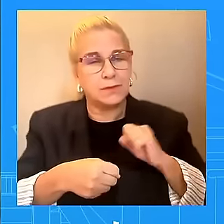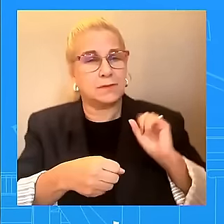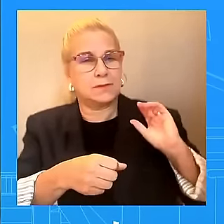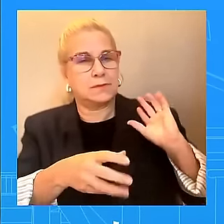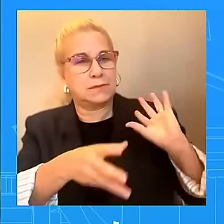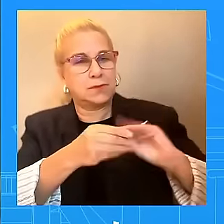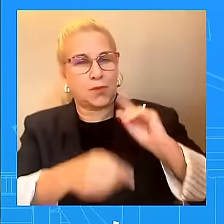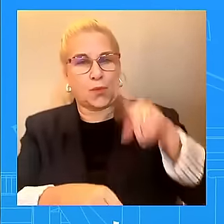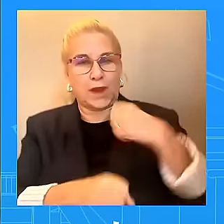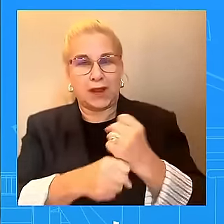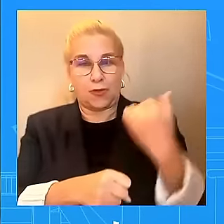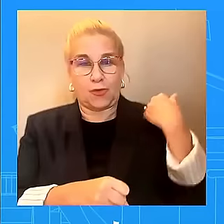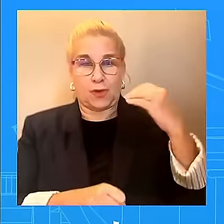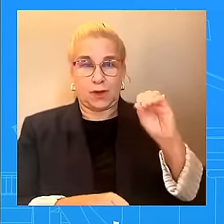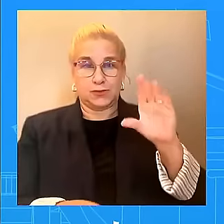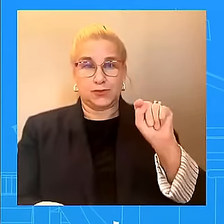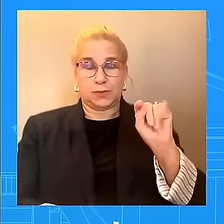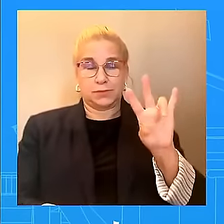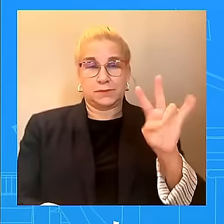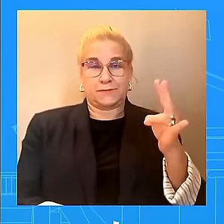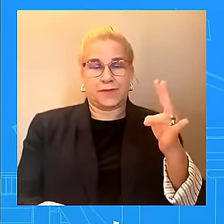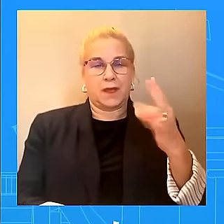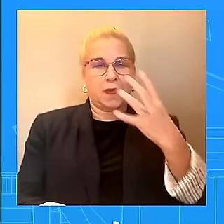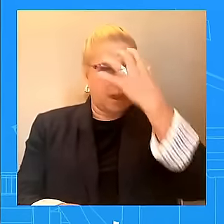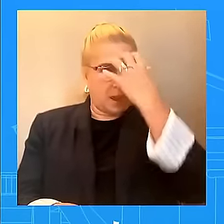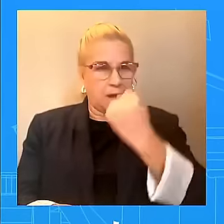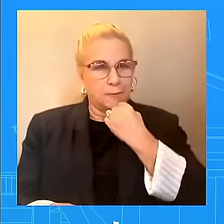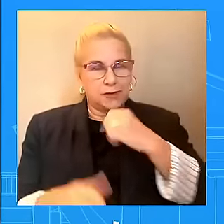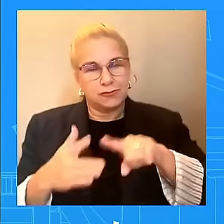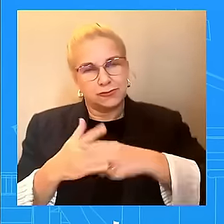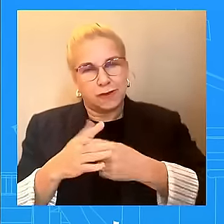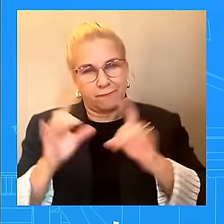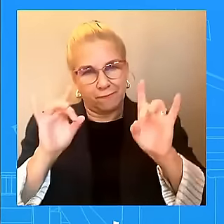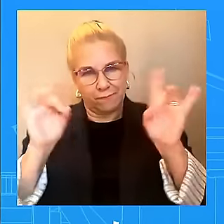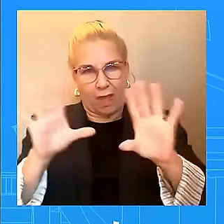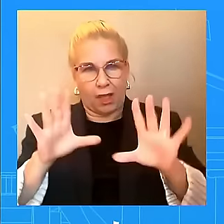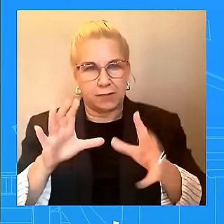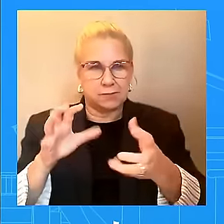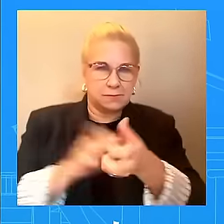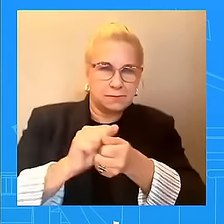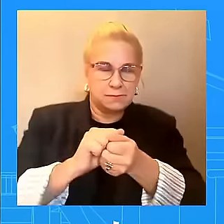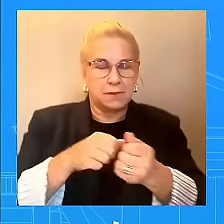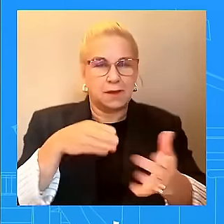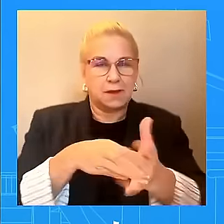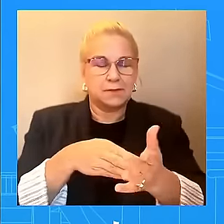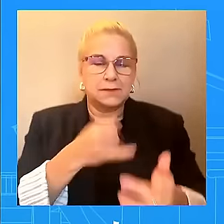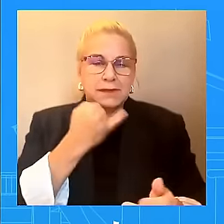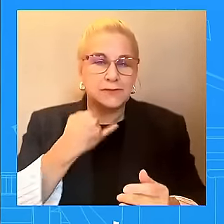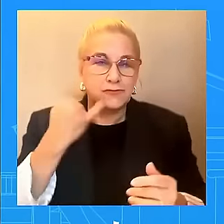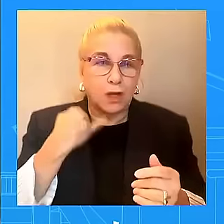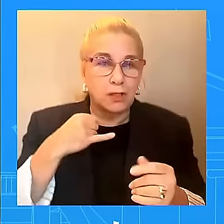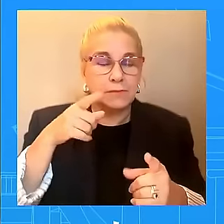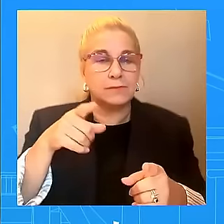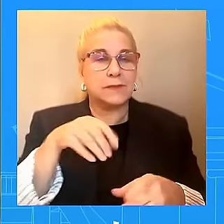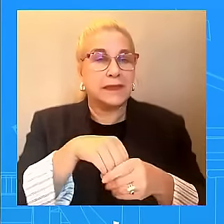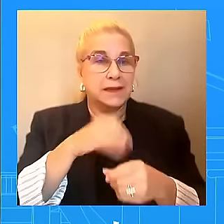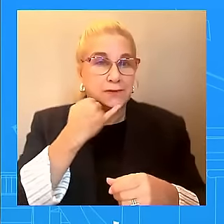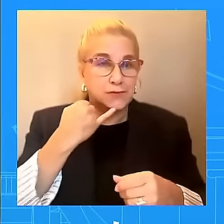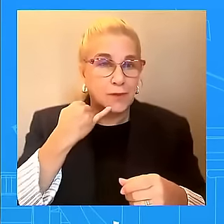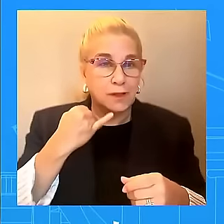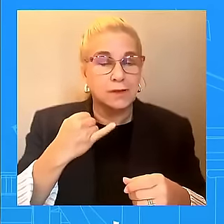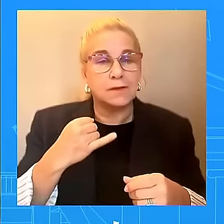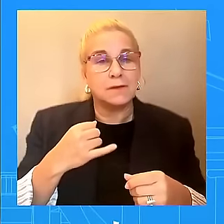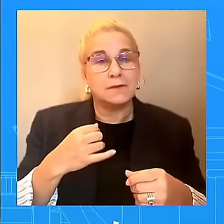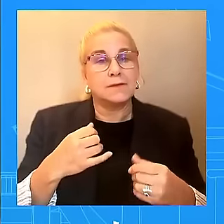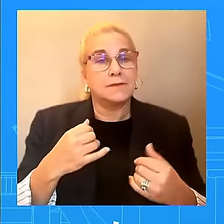Hamas launched a heinous attack against Israel. On a day that was supposed to be a joyous Jewish holiday of